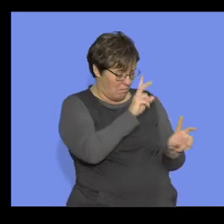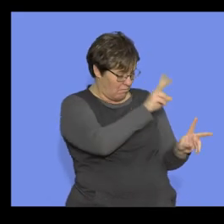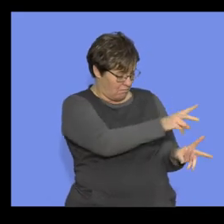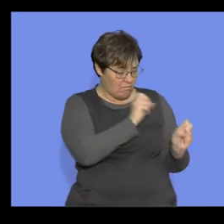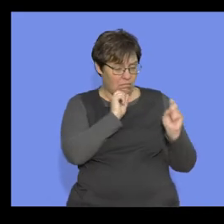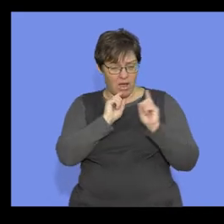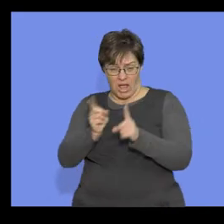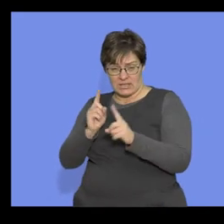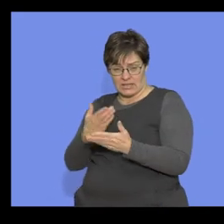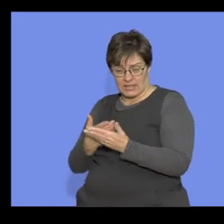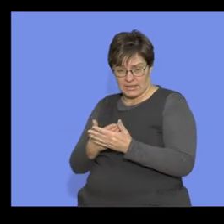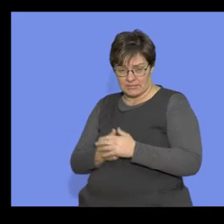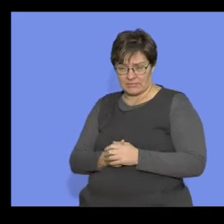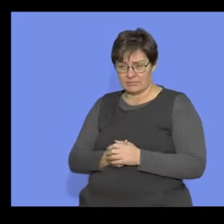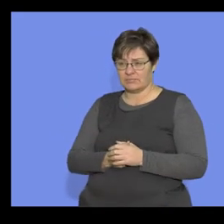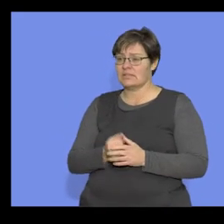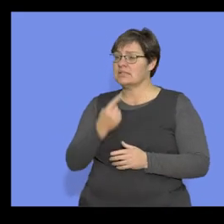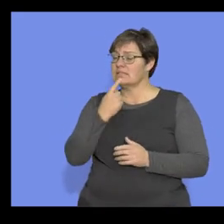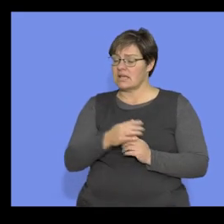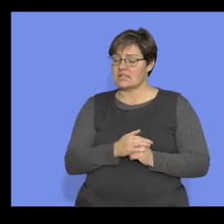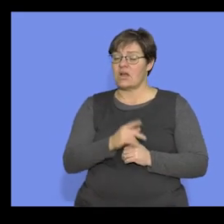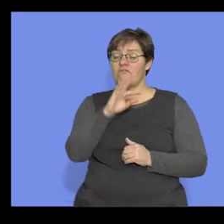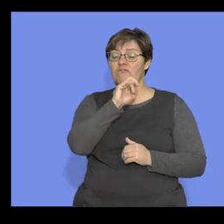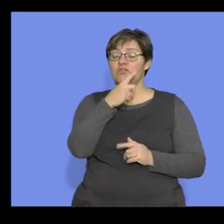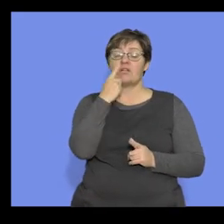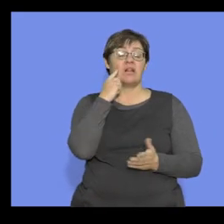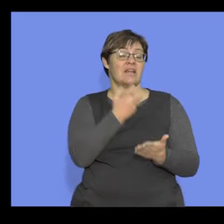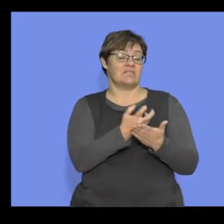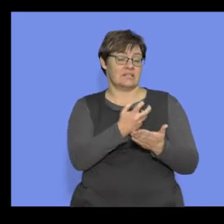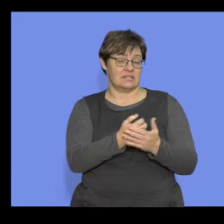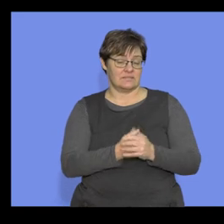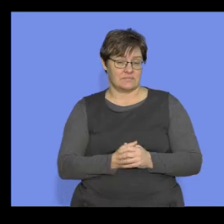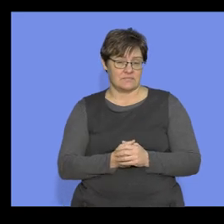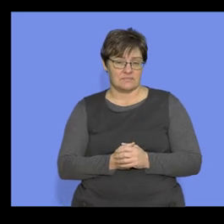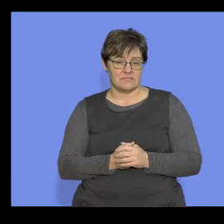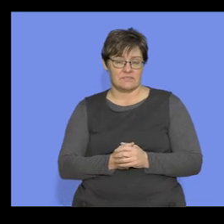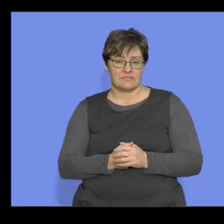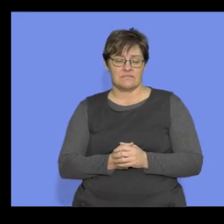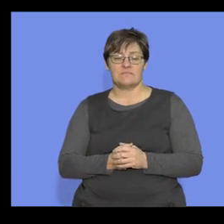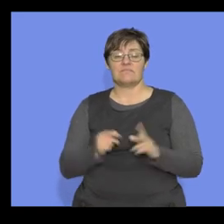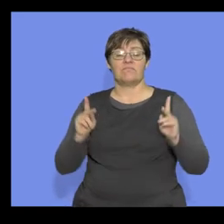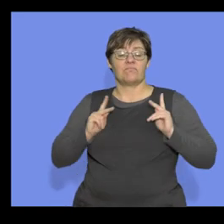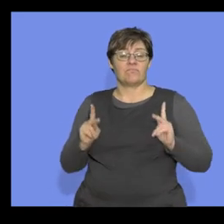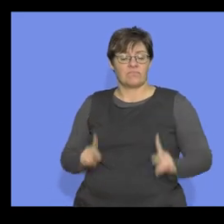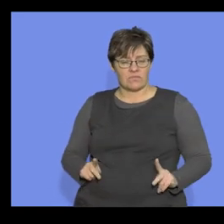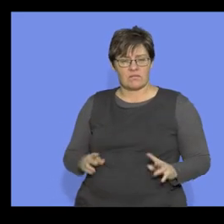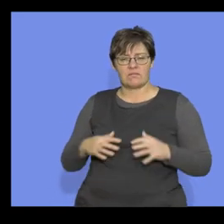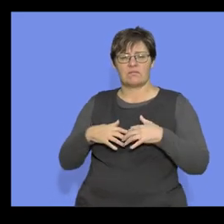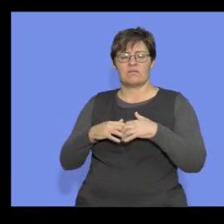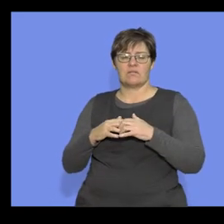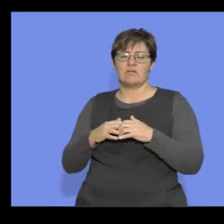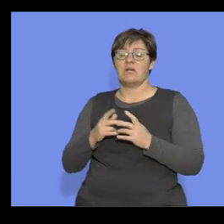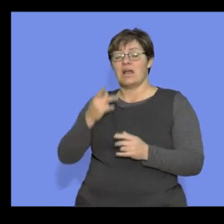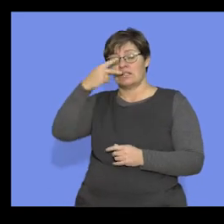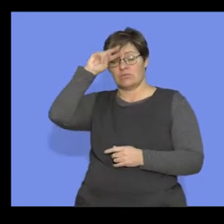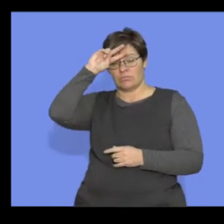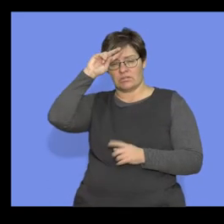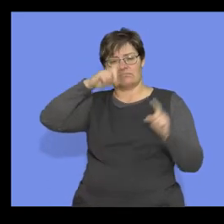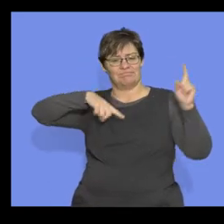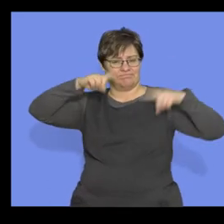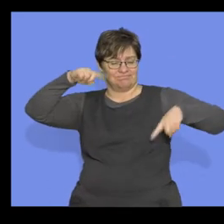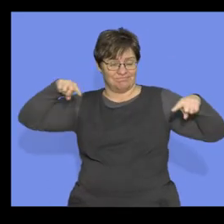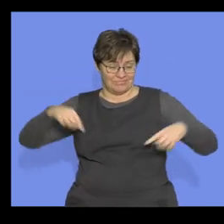from these phylogenetic trees. It says here, fossil evidence, right, for humans may be